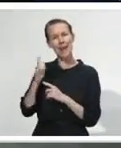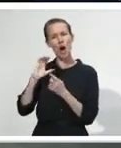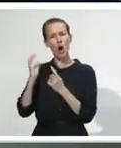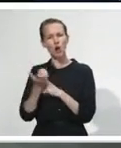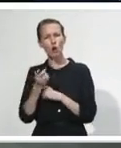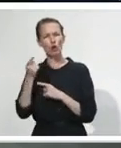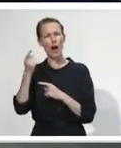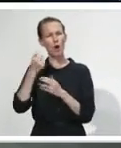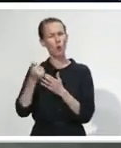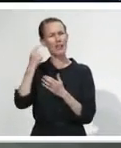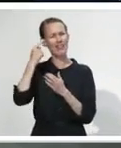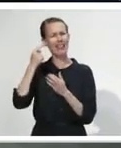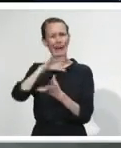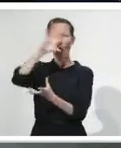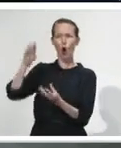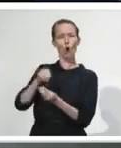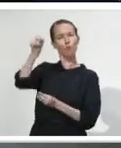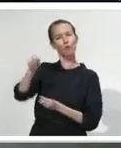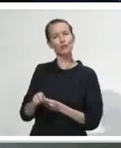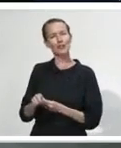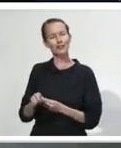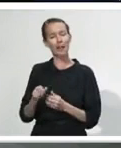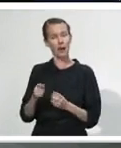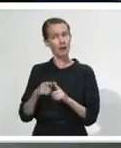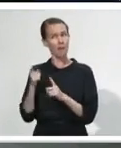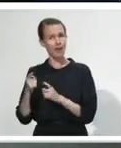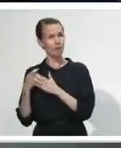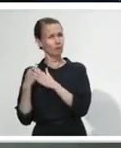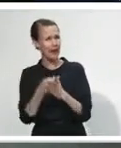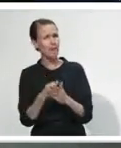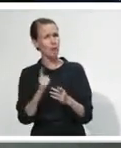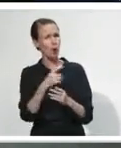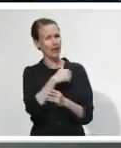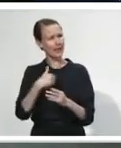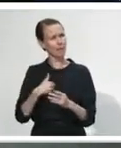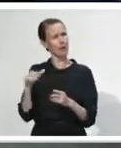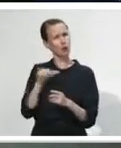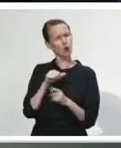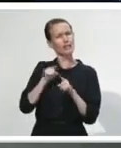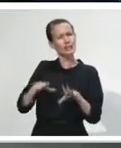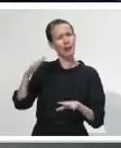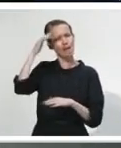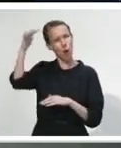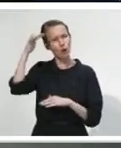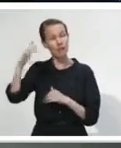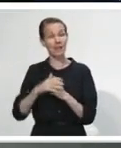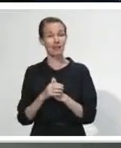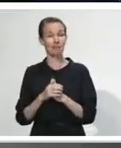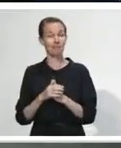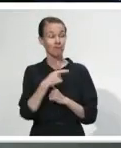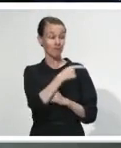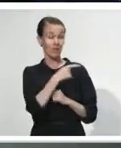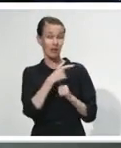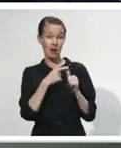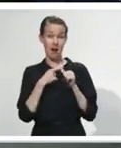conversation with Professor Tahu Kukutai this morning and Professor Tracey McIntosh. They're both members of